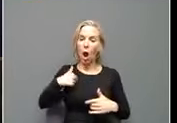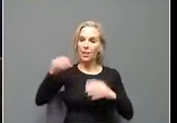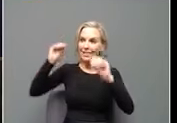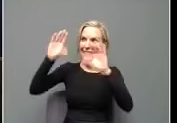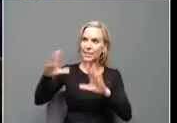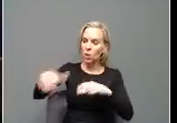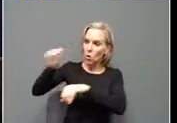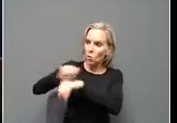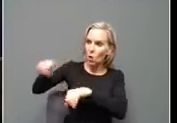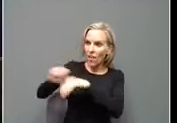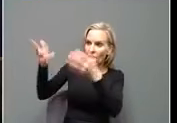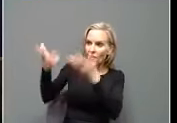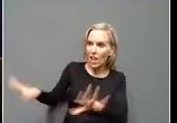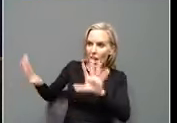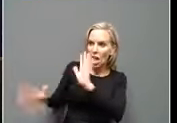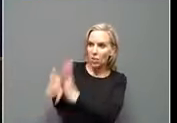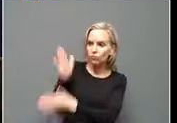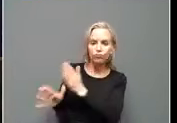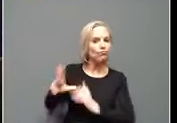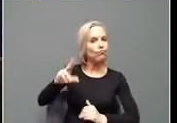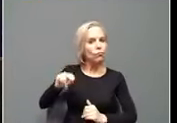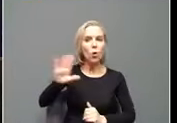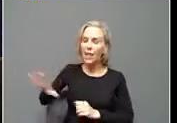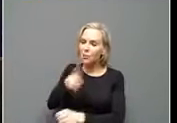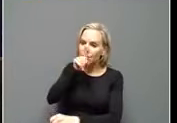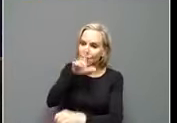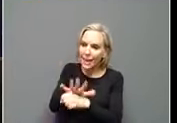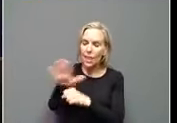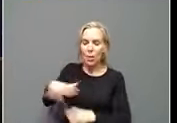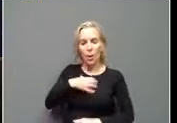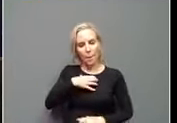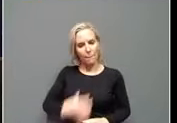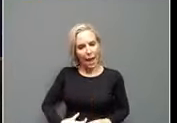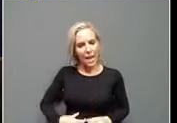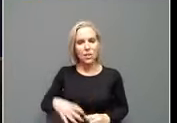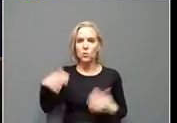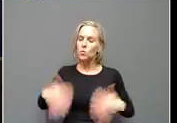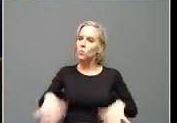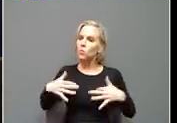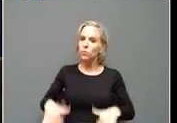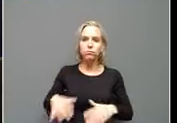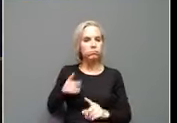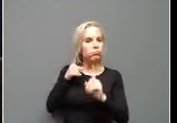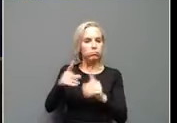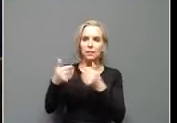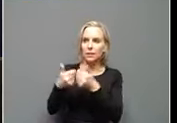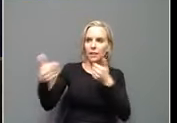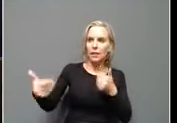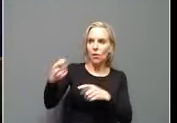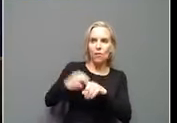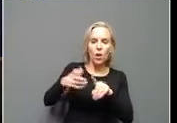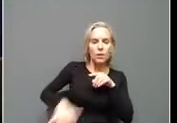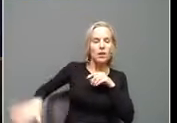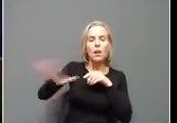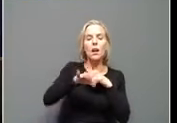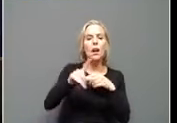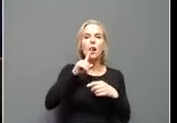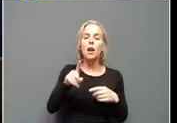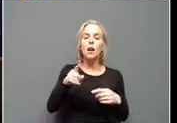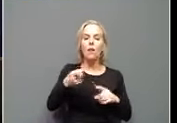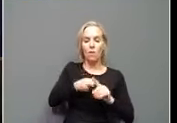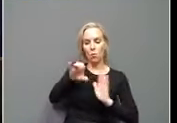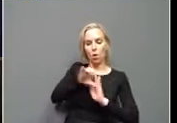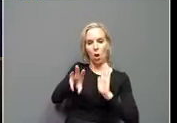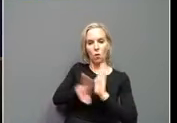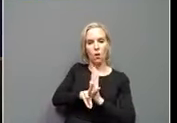It's their dedication and compassion that truly set them apart. On behalf of the entire Commonwealth, thank